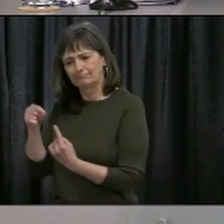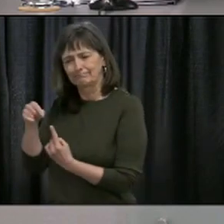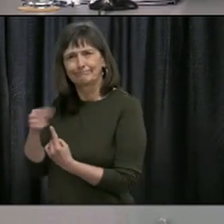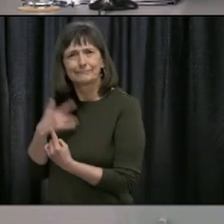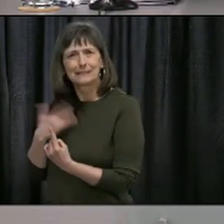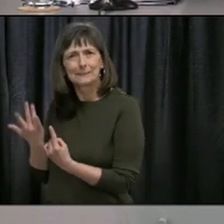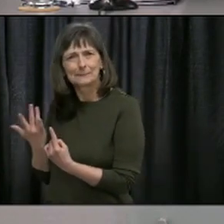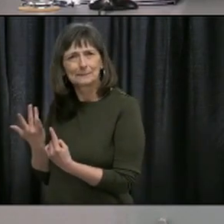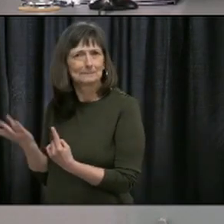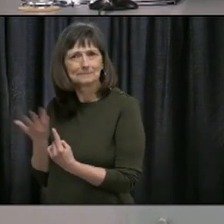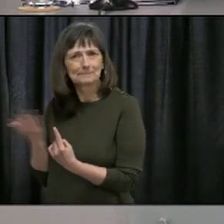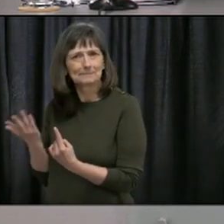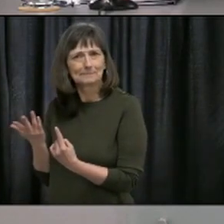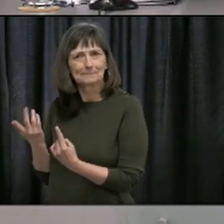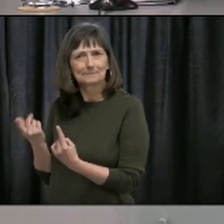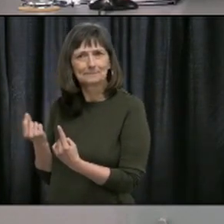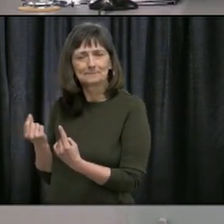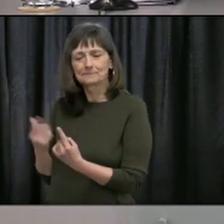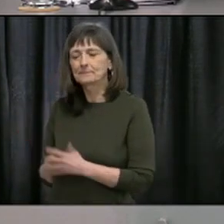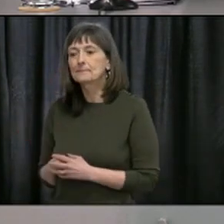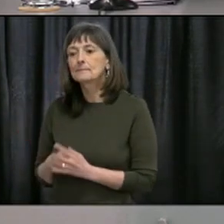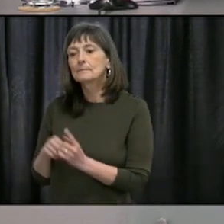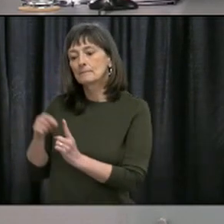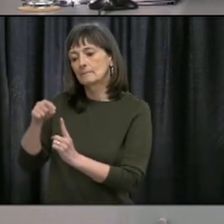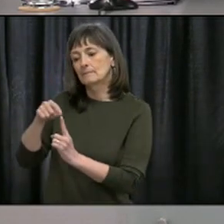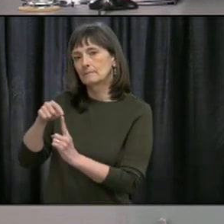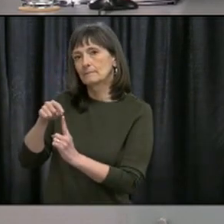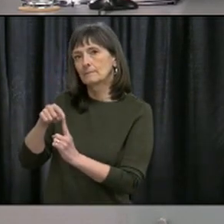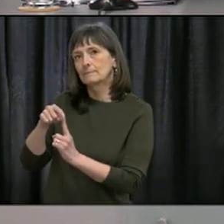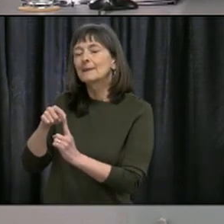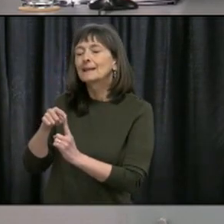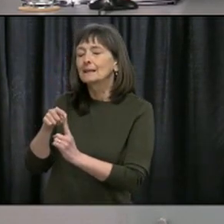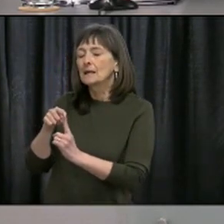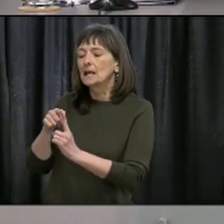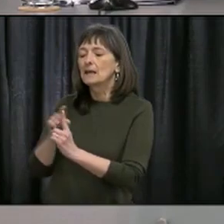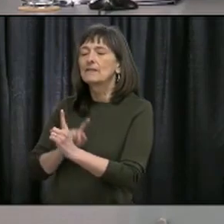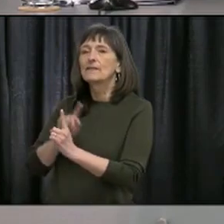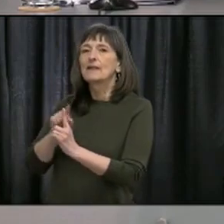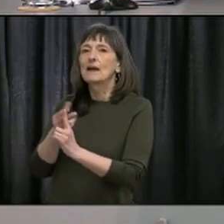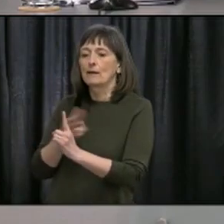So the latest case is a contact of a previously known case.